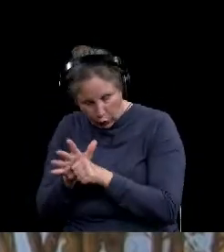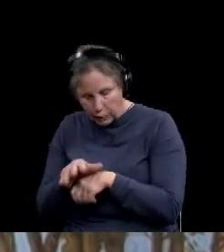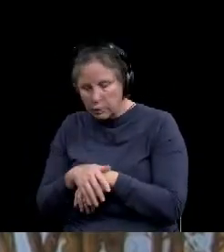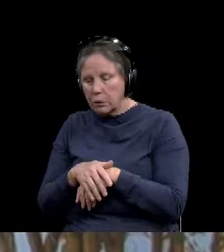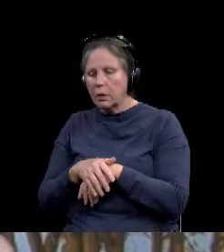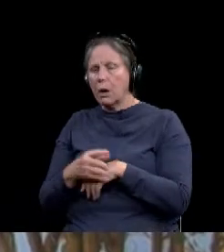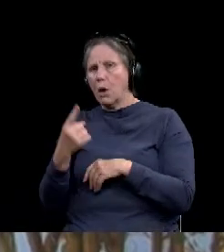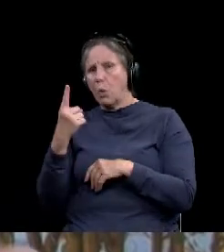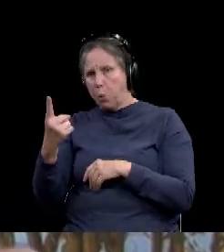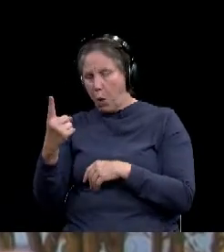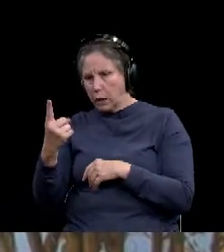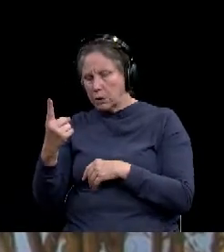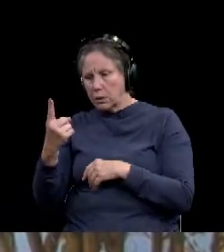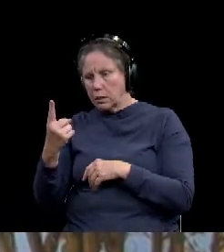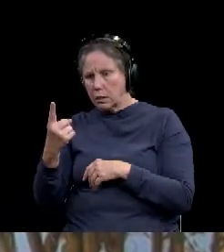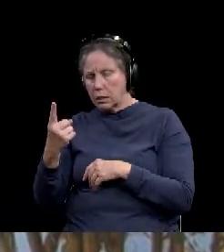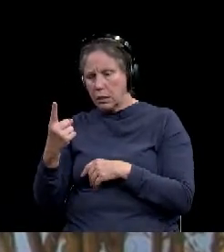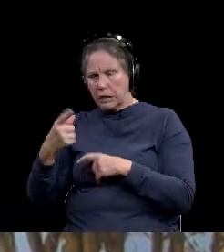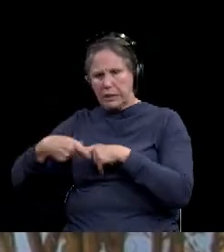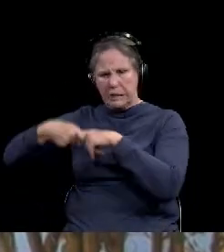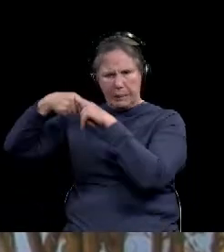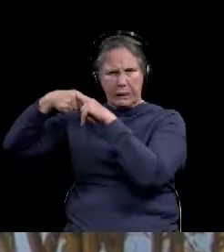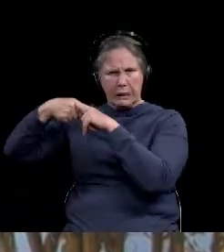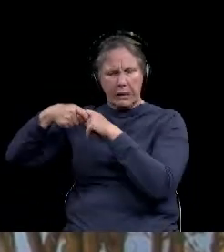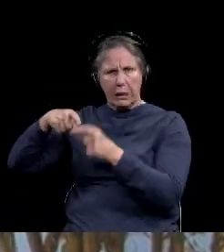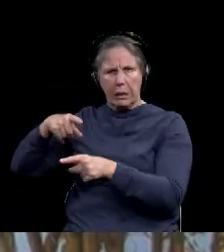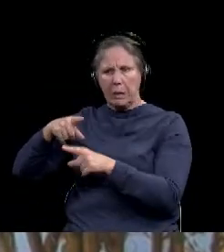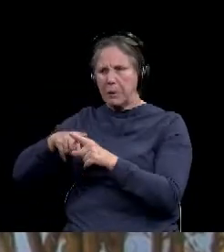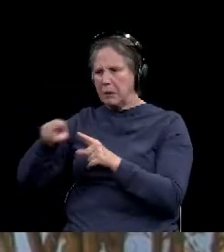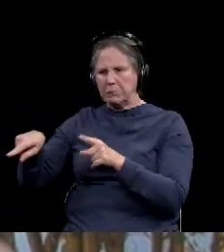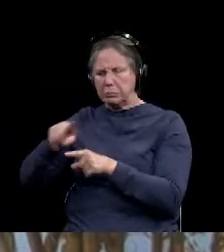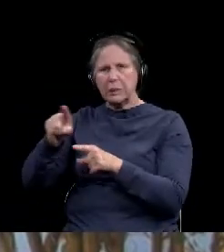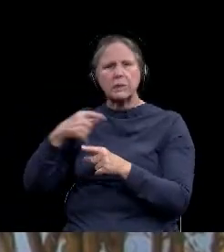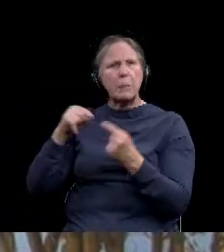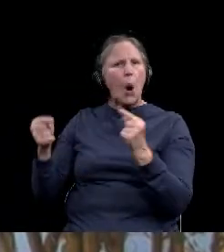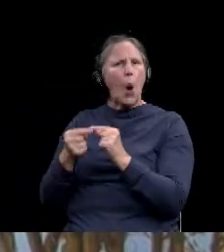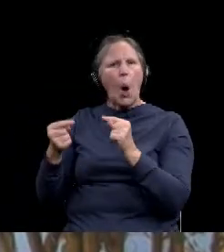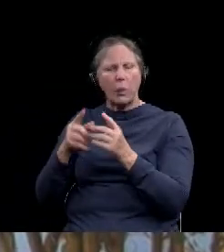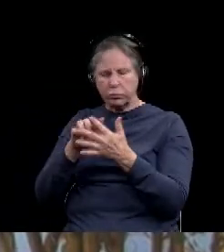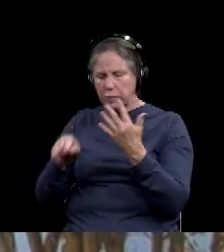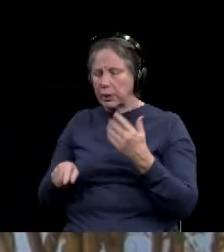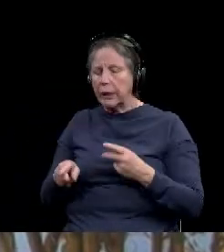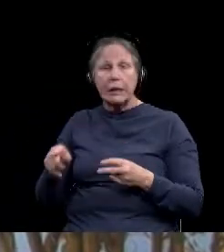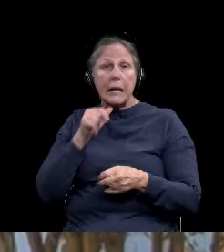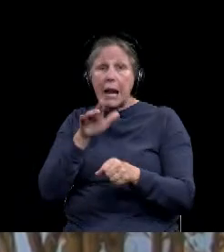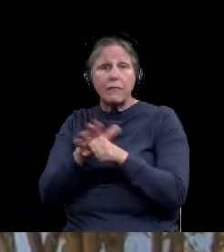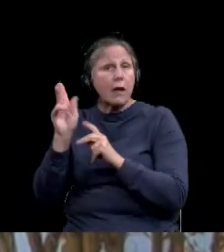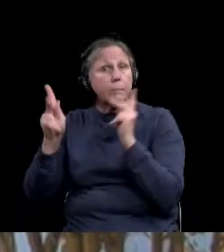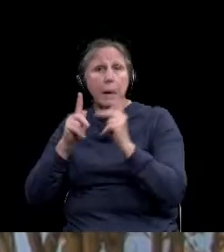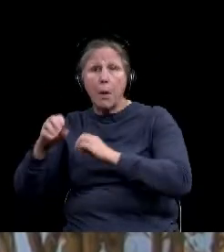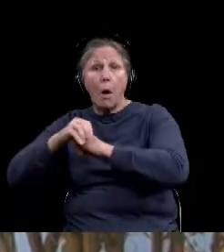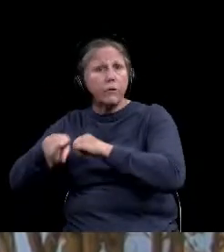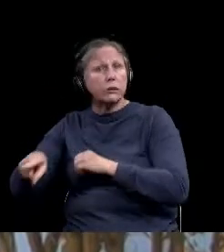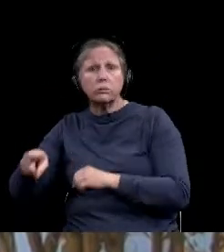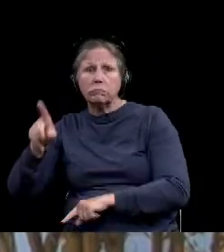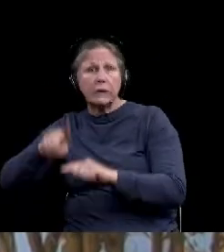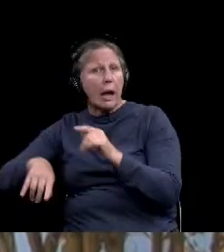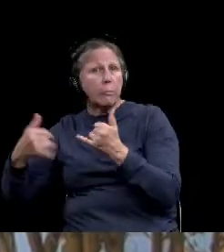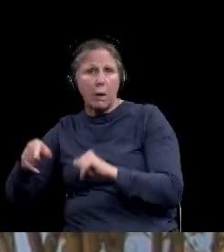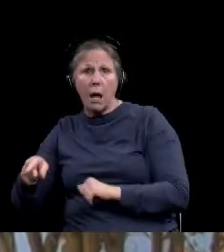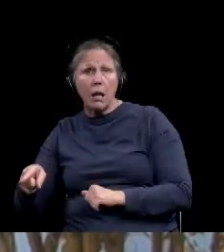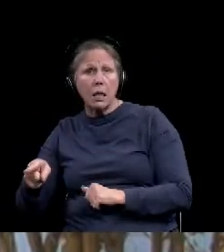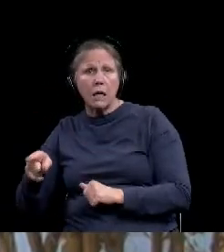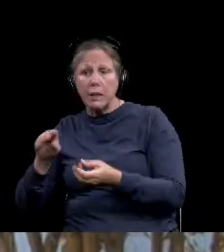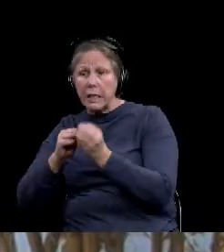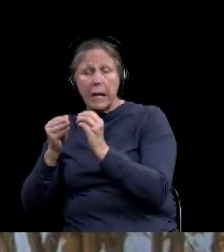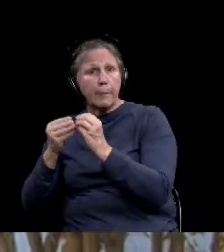have one that was suspended. Um, and I think they had some of some others with other injuries, uh, they just didn't have enough offensive linemen to be able to play the game